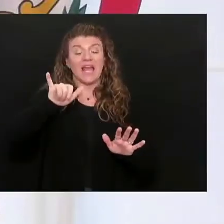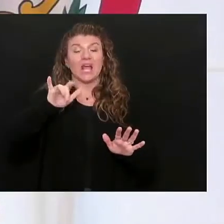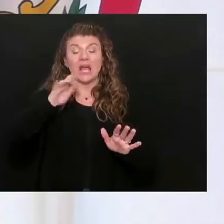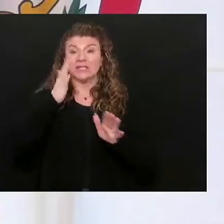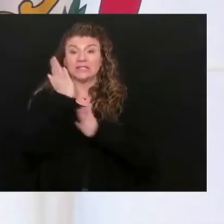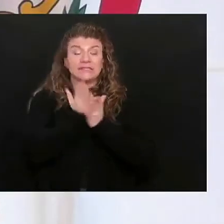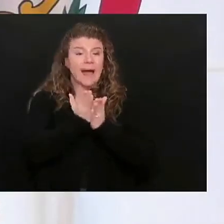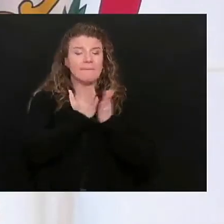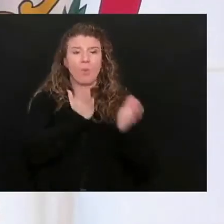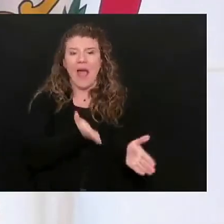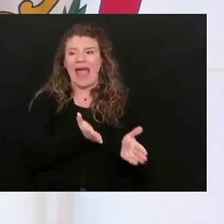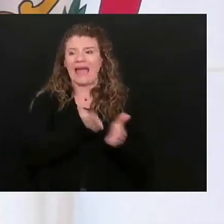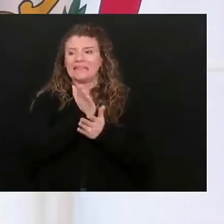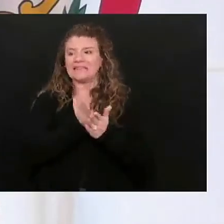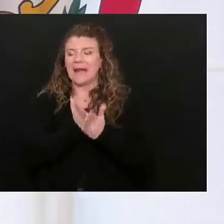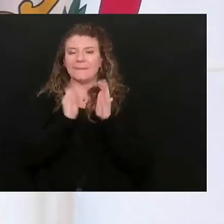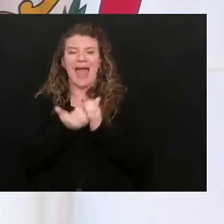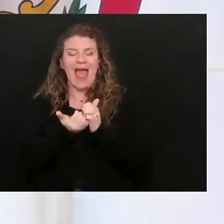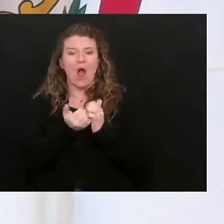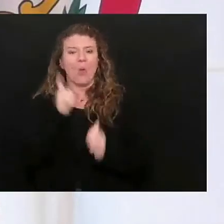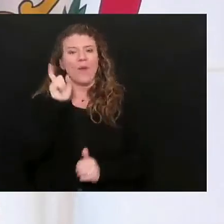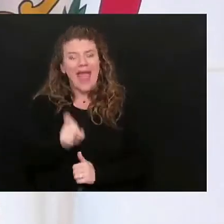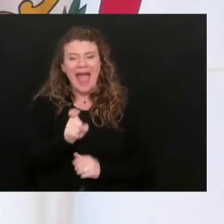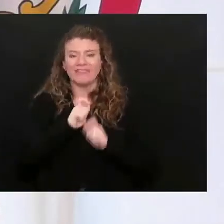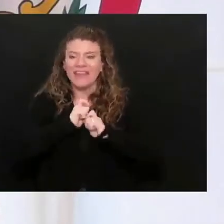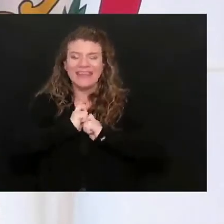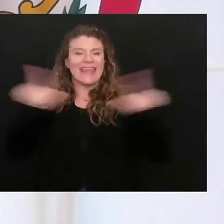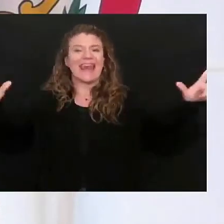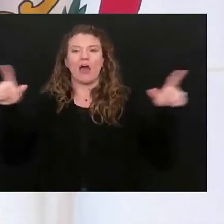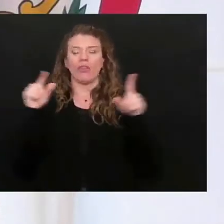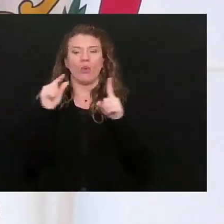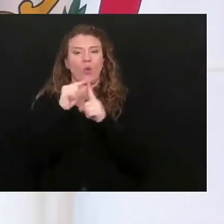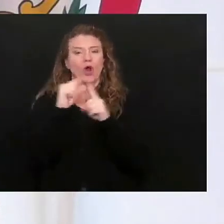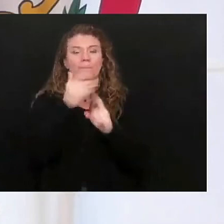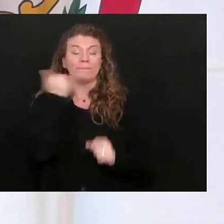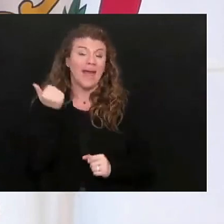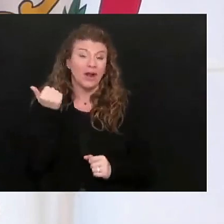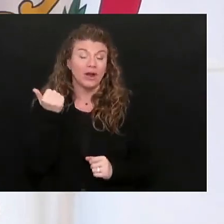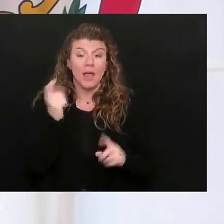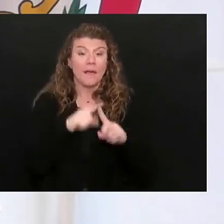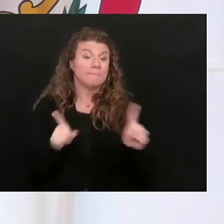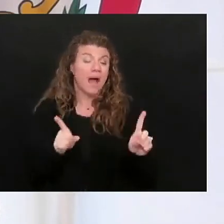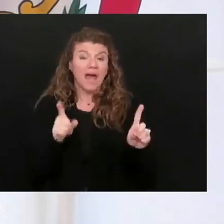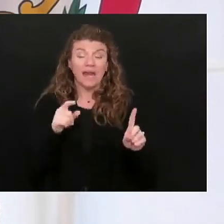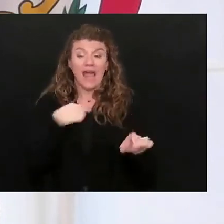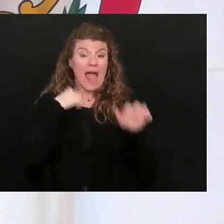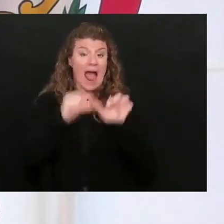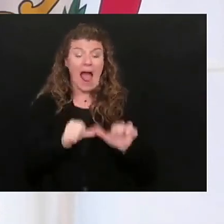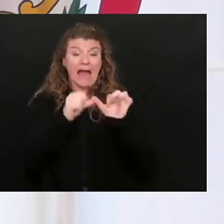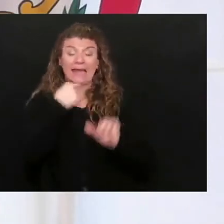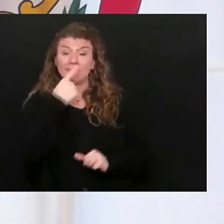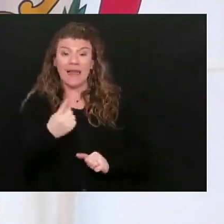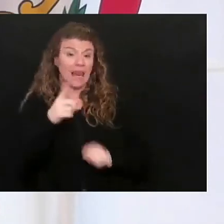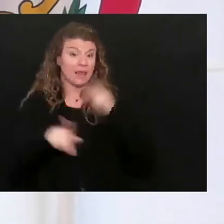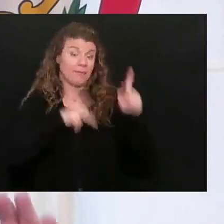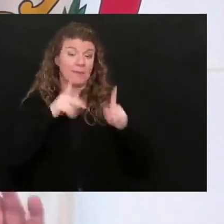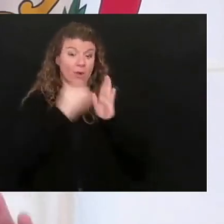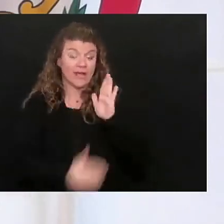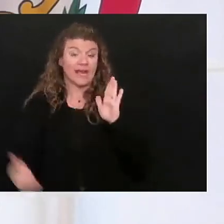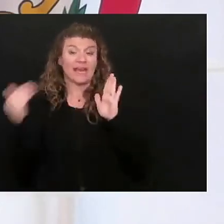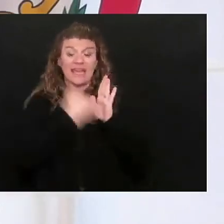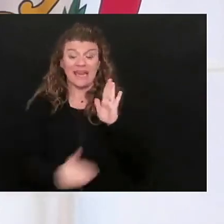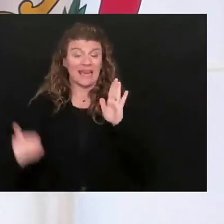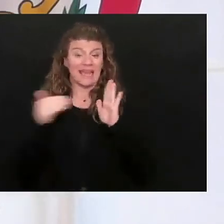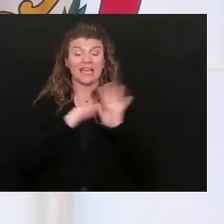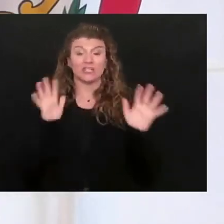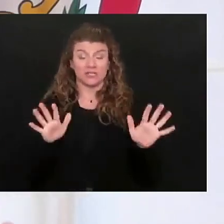some way, somehow, we've got to get the word out maybe better. But I keep telling people, we keep telling people over and over and over, and it's